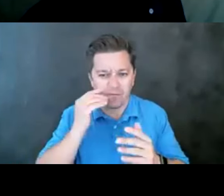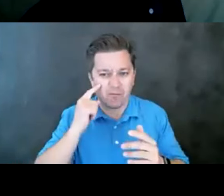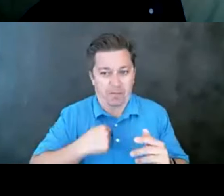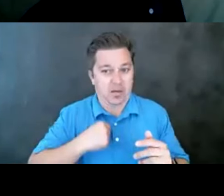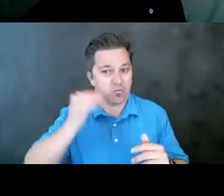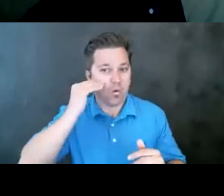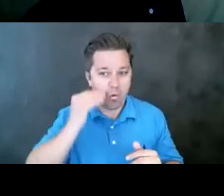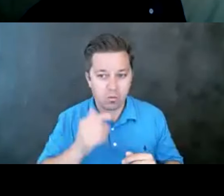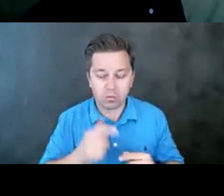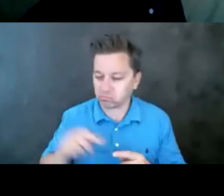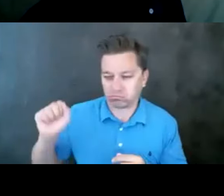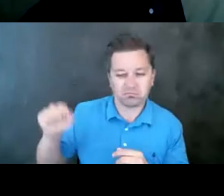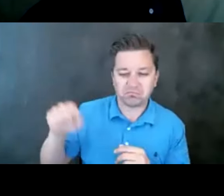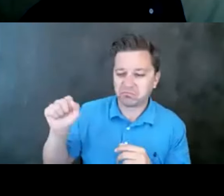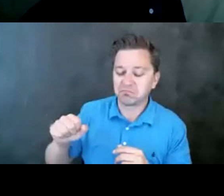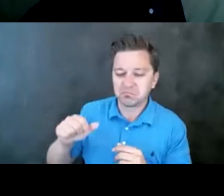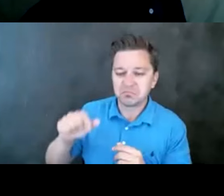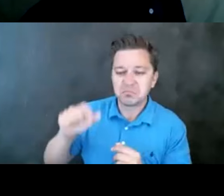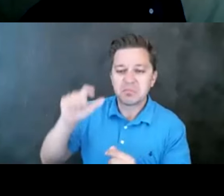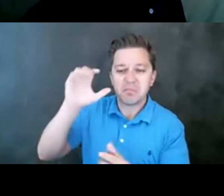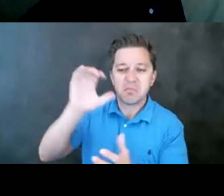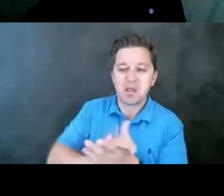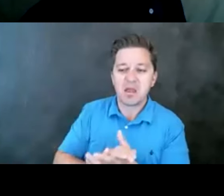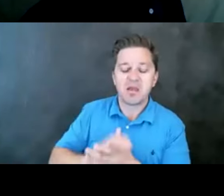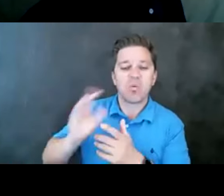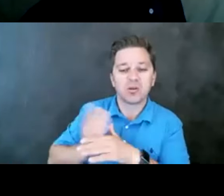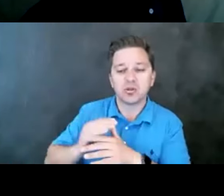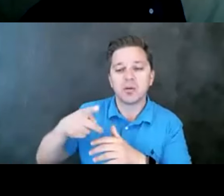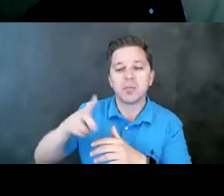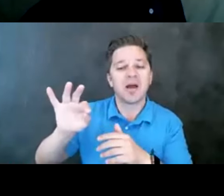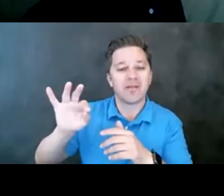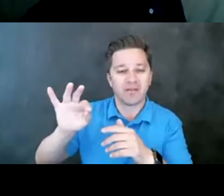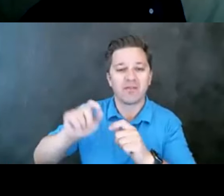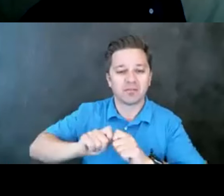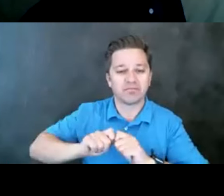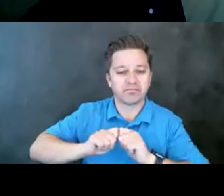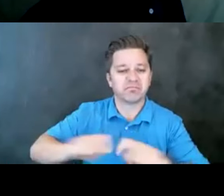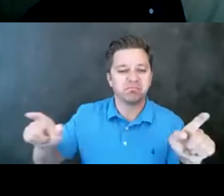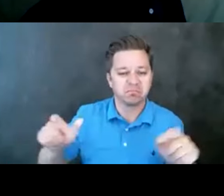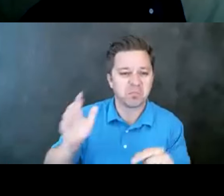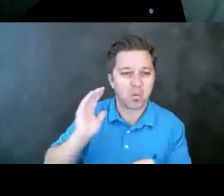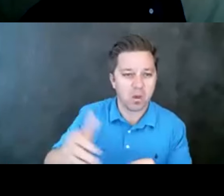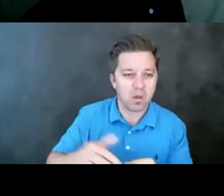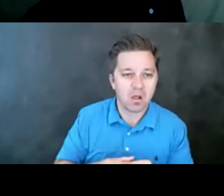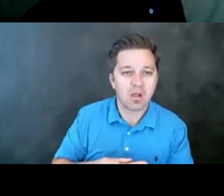Yeah, absolutely. And I believe we'll be sharing the PDF of the slides. Is that correct, Diana? Yes, we will. You'll get a copy of these at the end